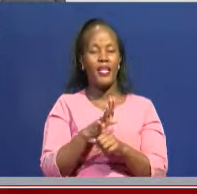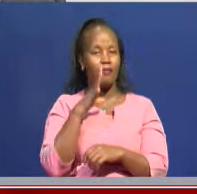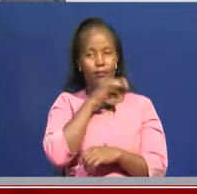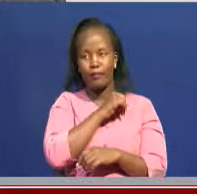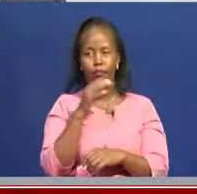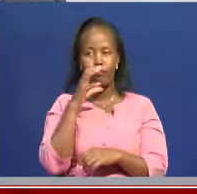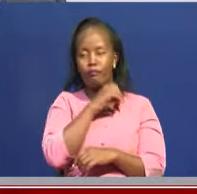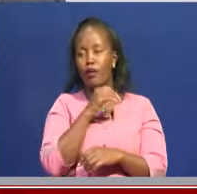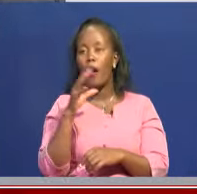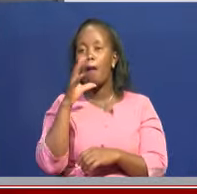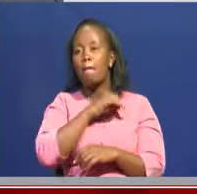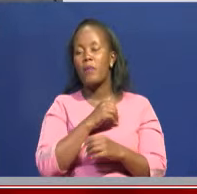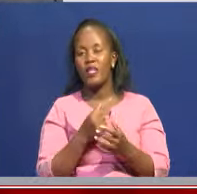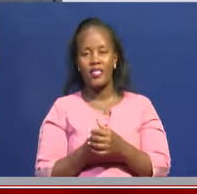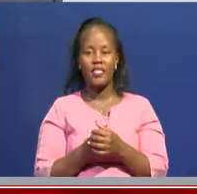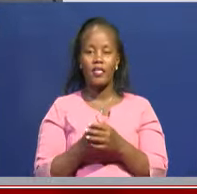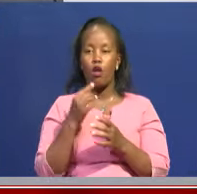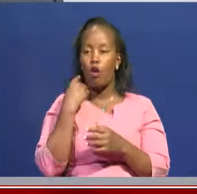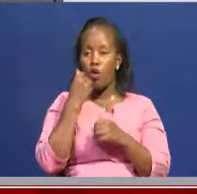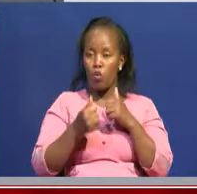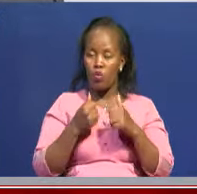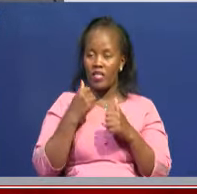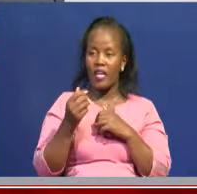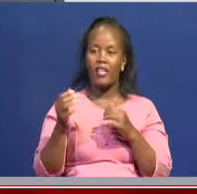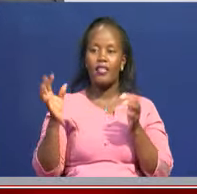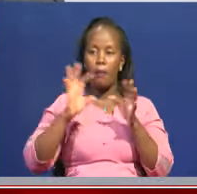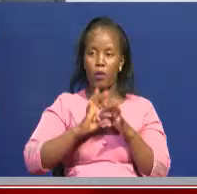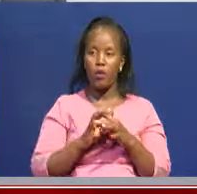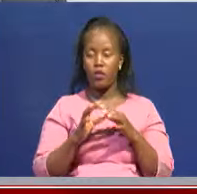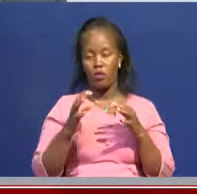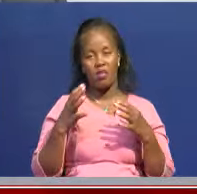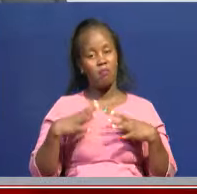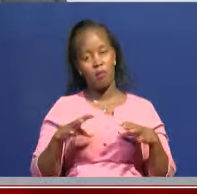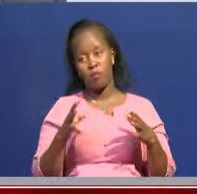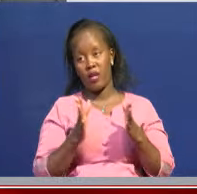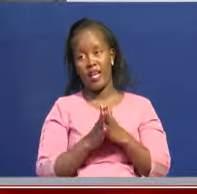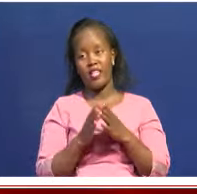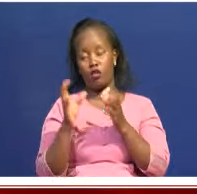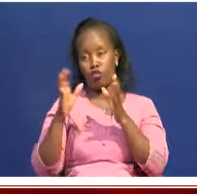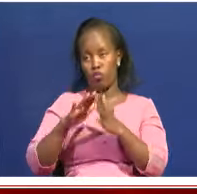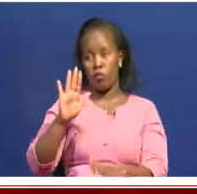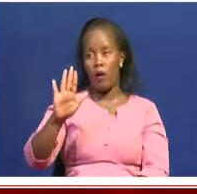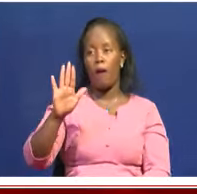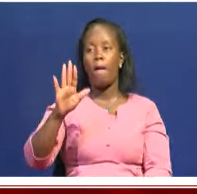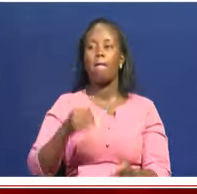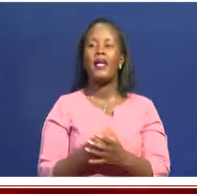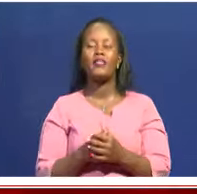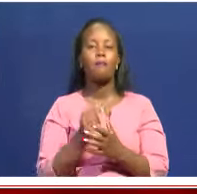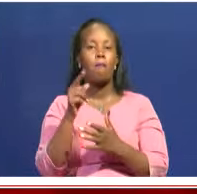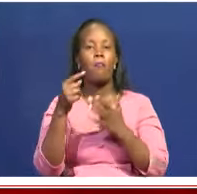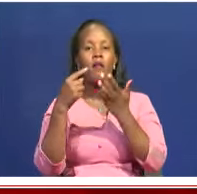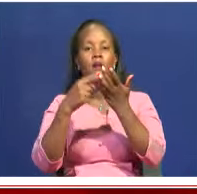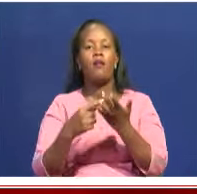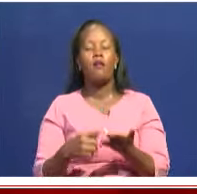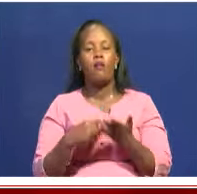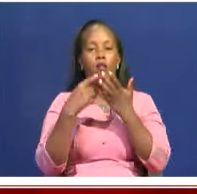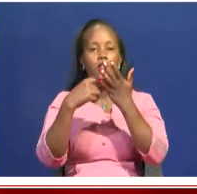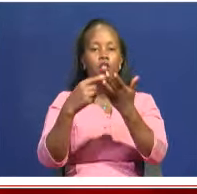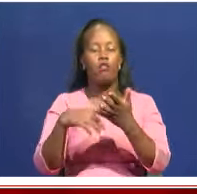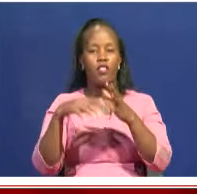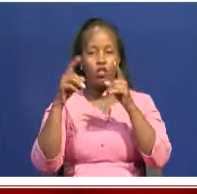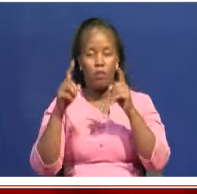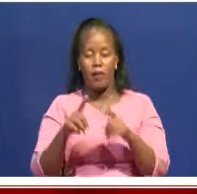museums and institutions. Belonging to the Republic of Kenya. Belonging to us. So you see, it's a conversation that we need to take seriously. Okay. Okay?